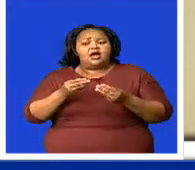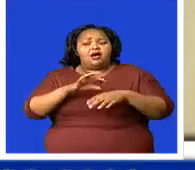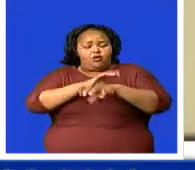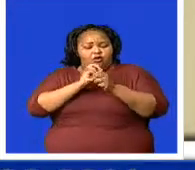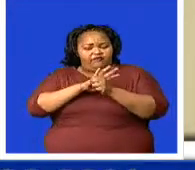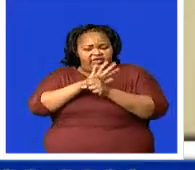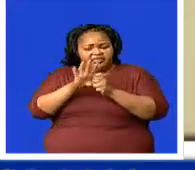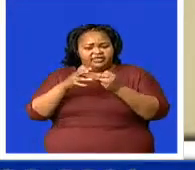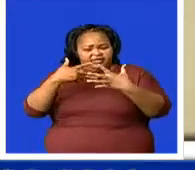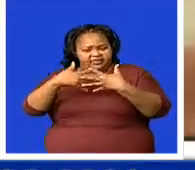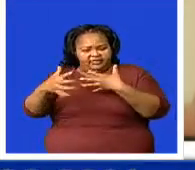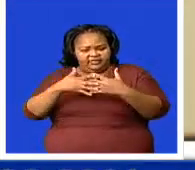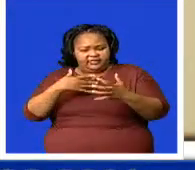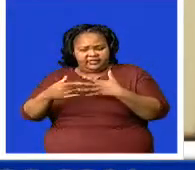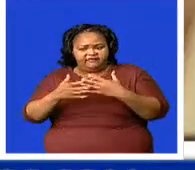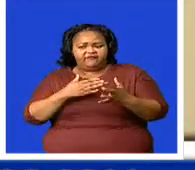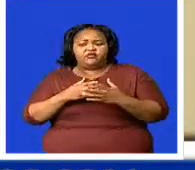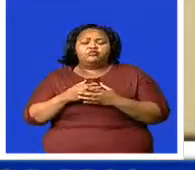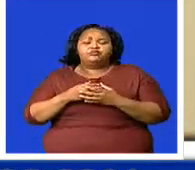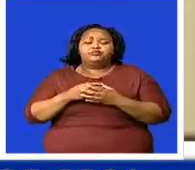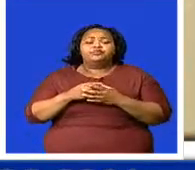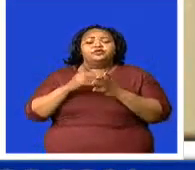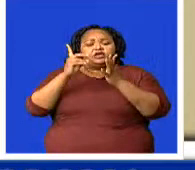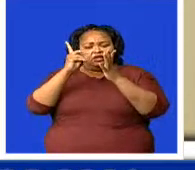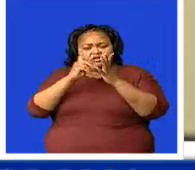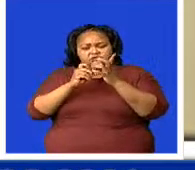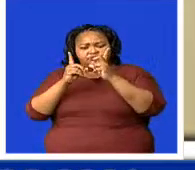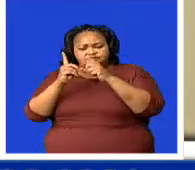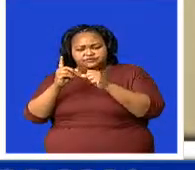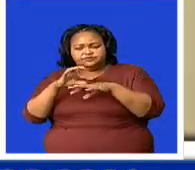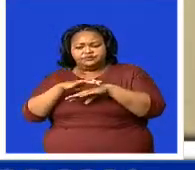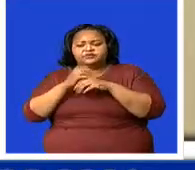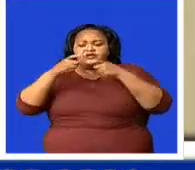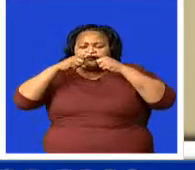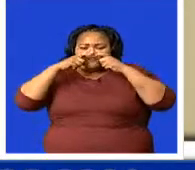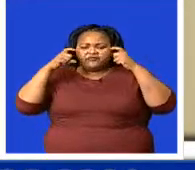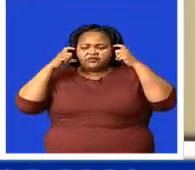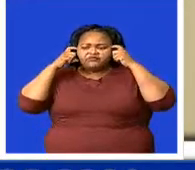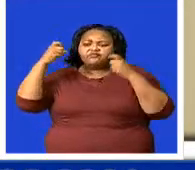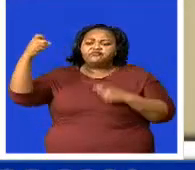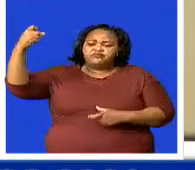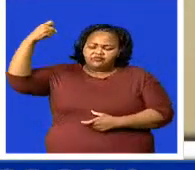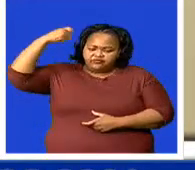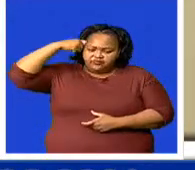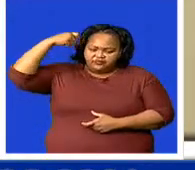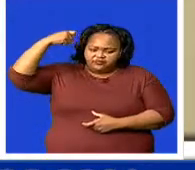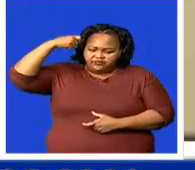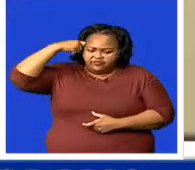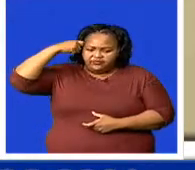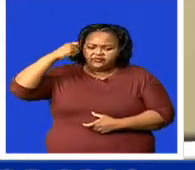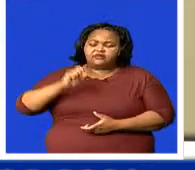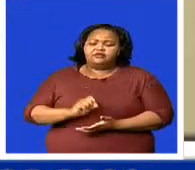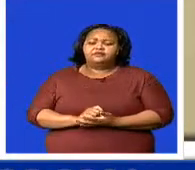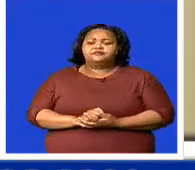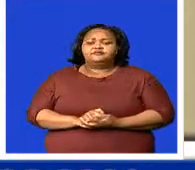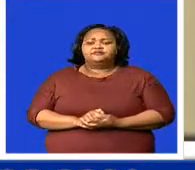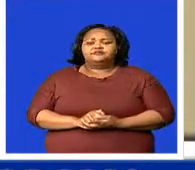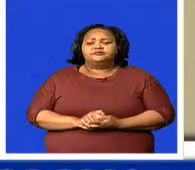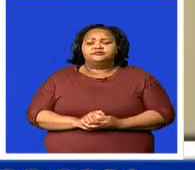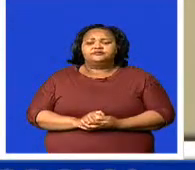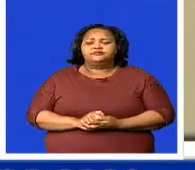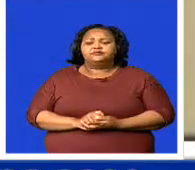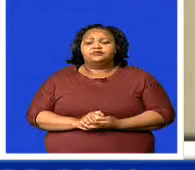which include sanitizers, face masks, face shields, thermal scanners and even